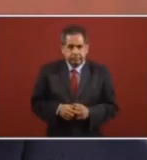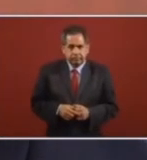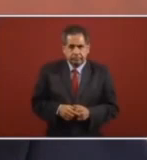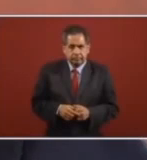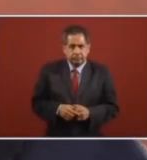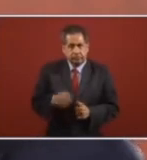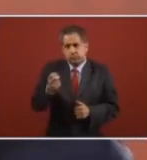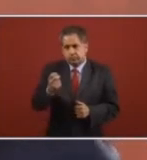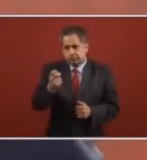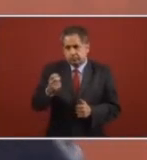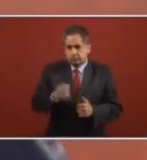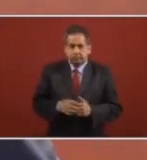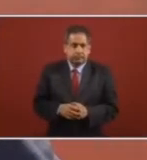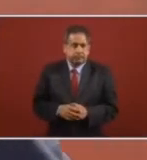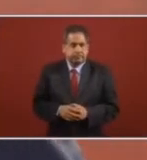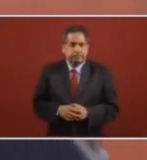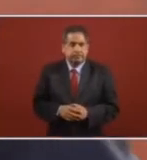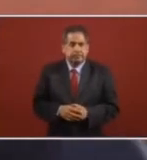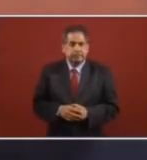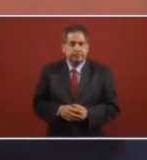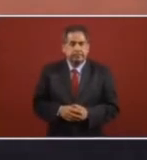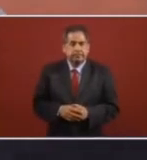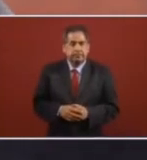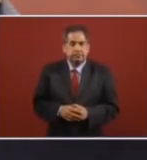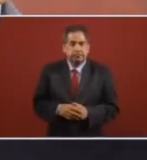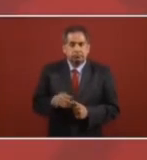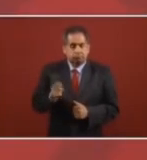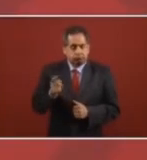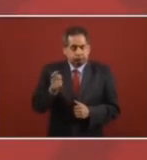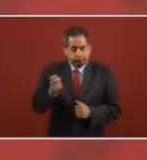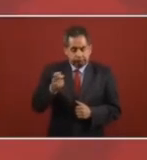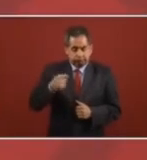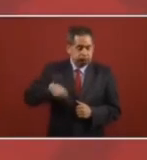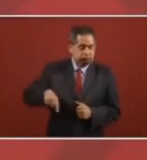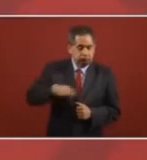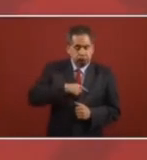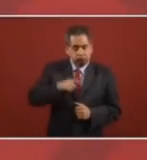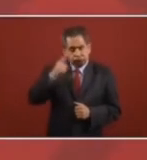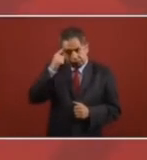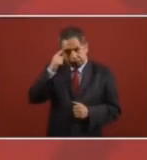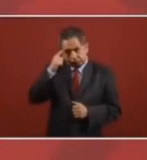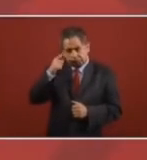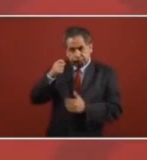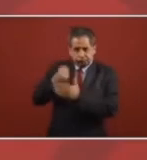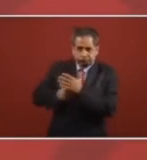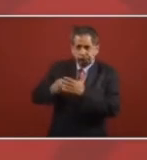for that reason the movements